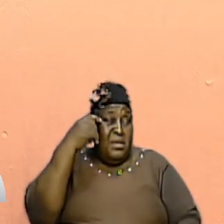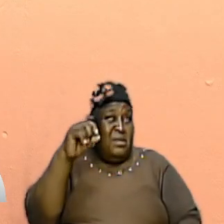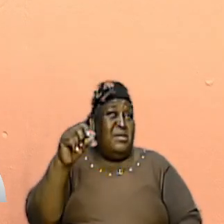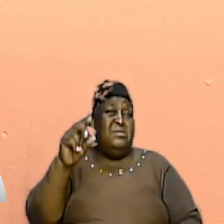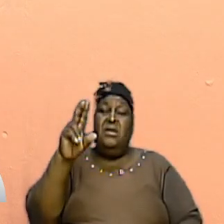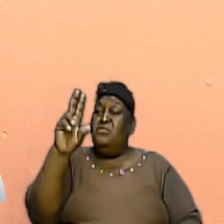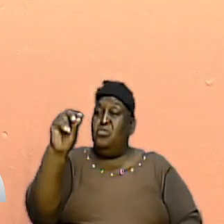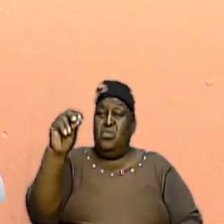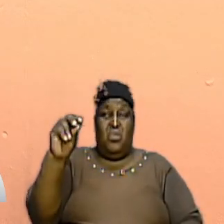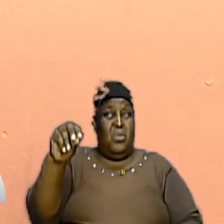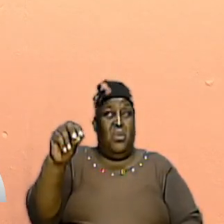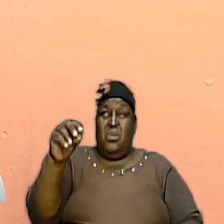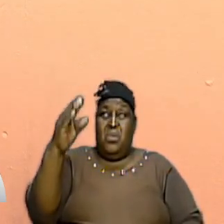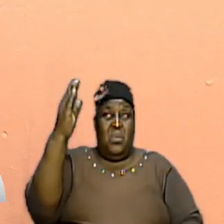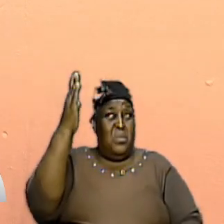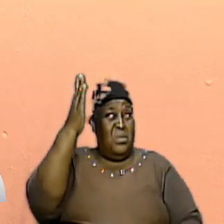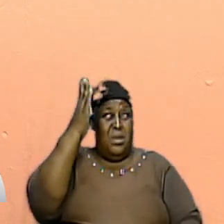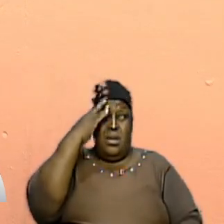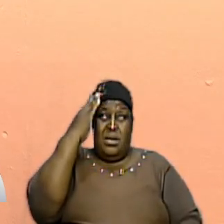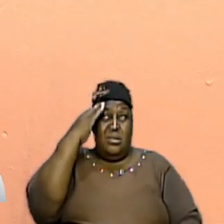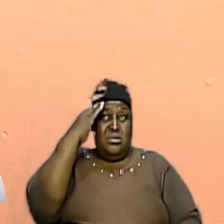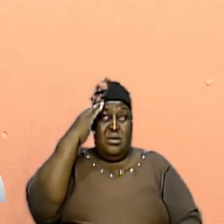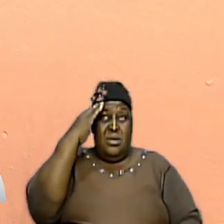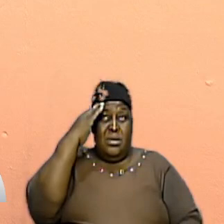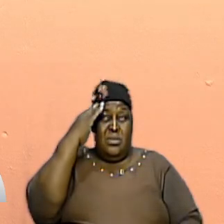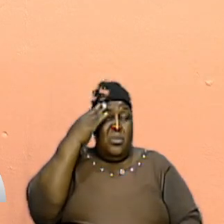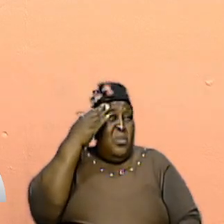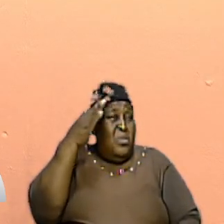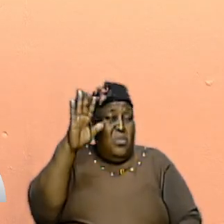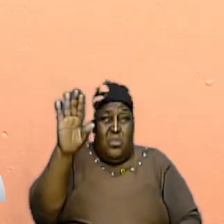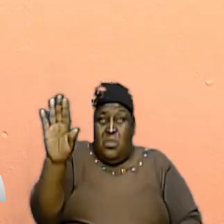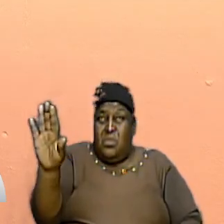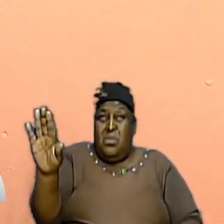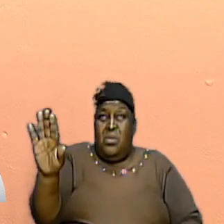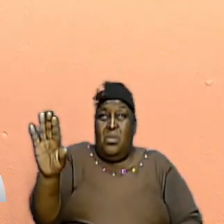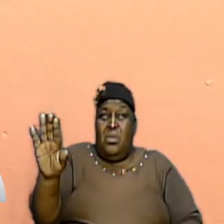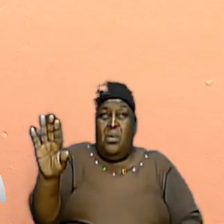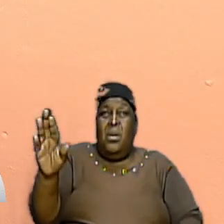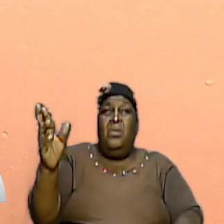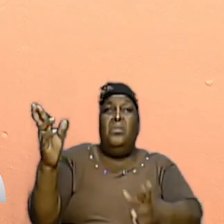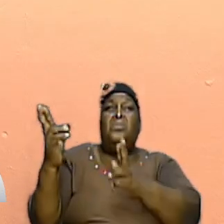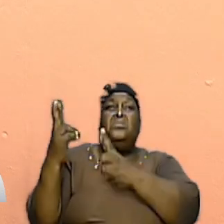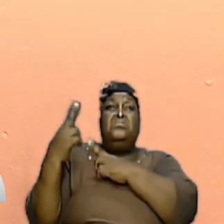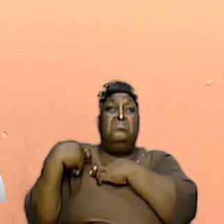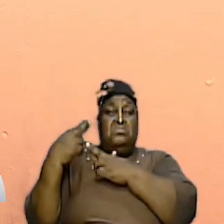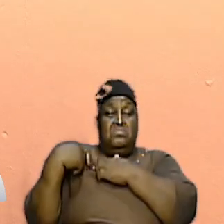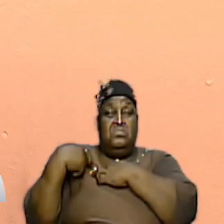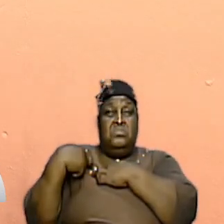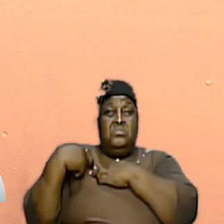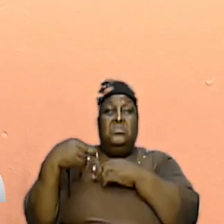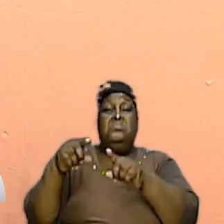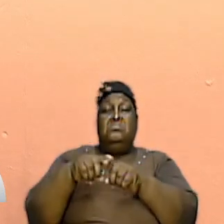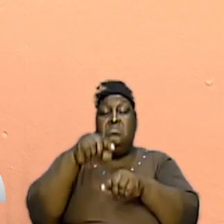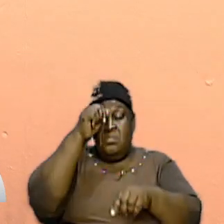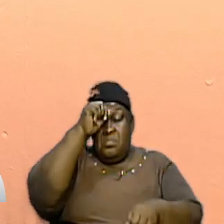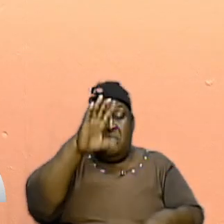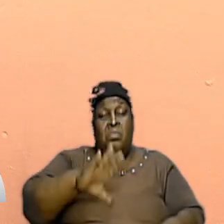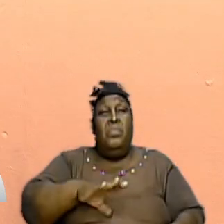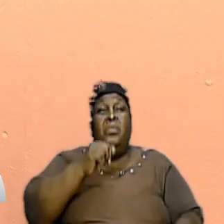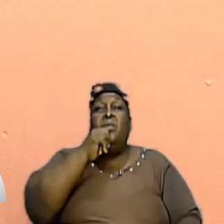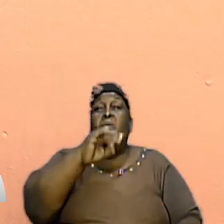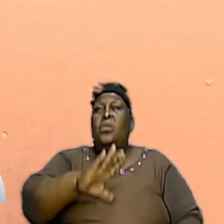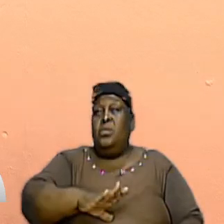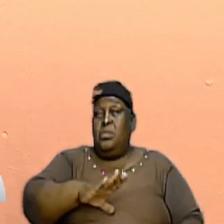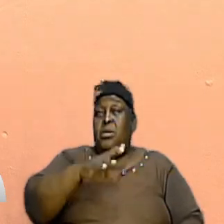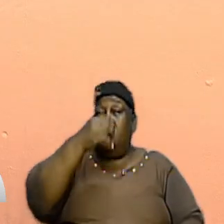of knowledge, we are unaware of what our responsibilities are as men and women of